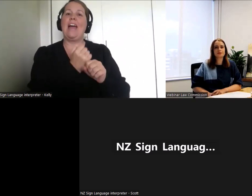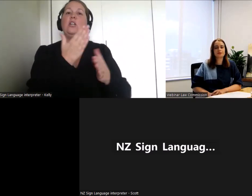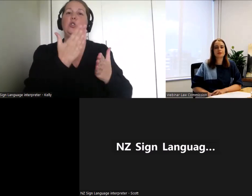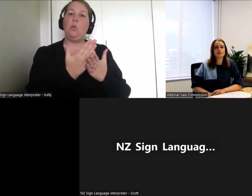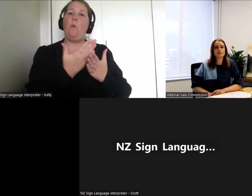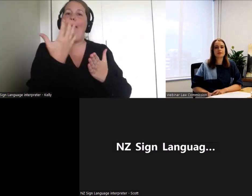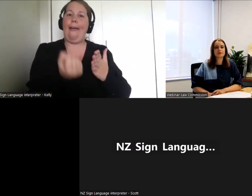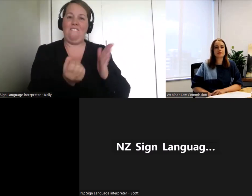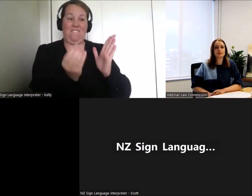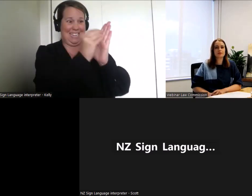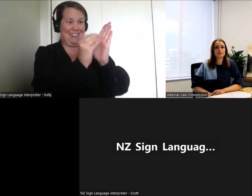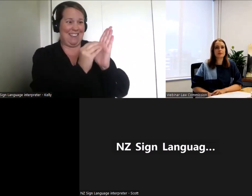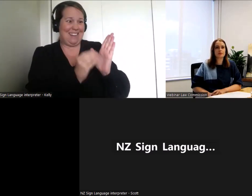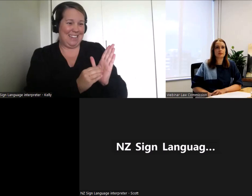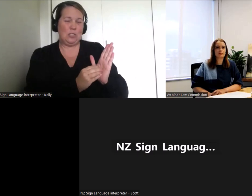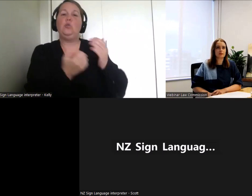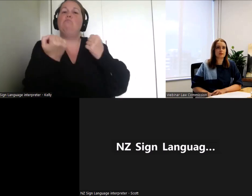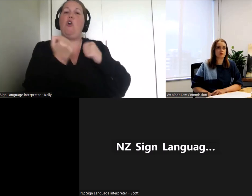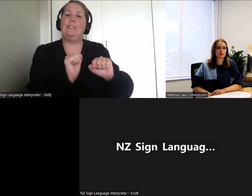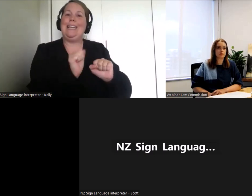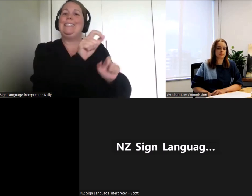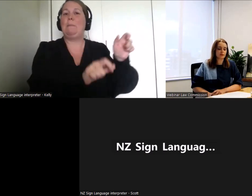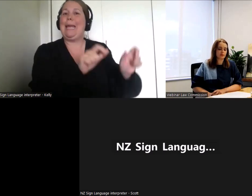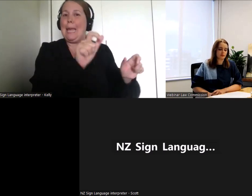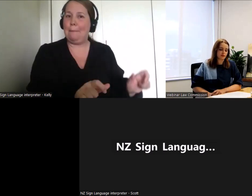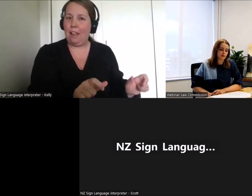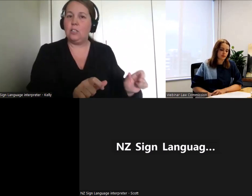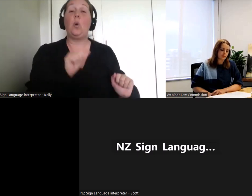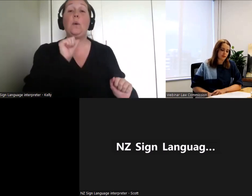do what they're supposed to do, that people are held accountable.